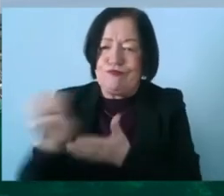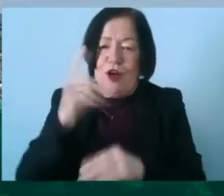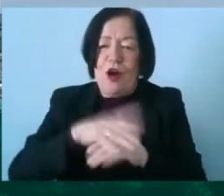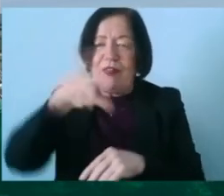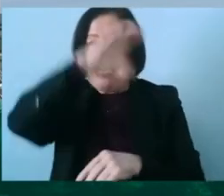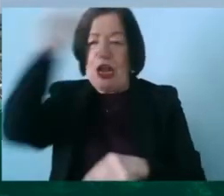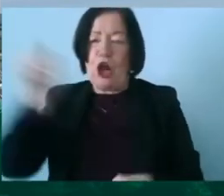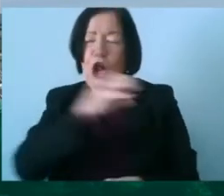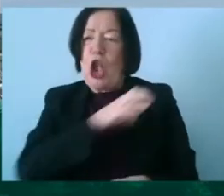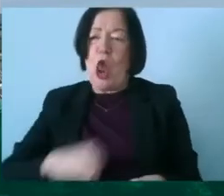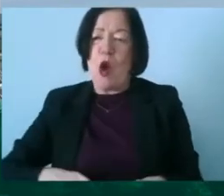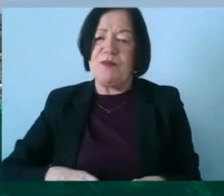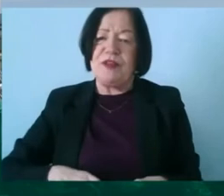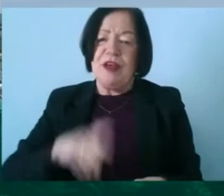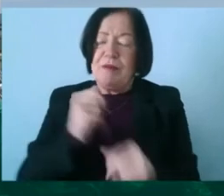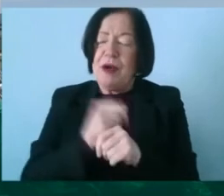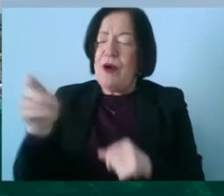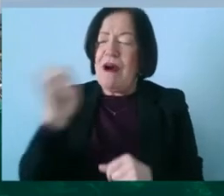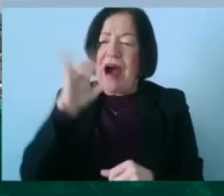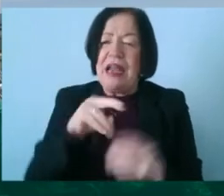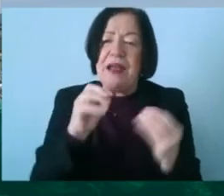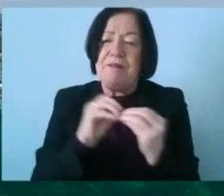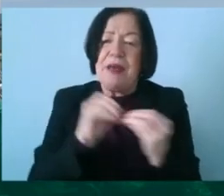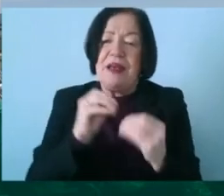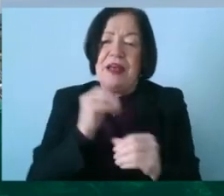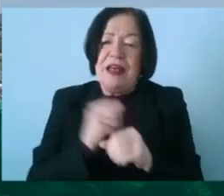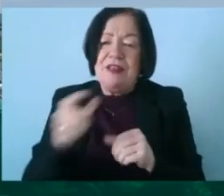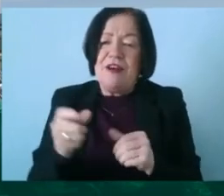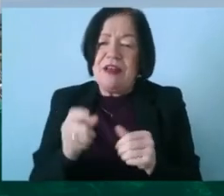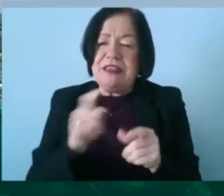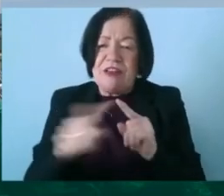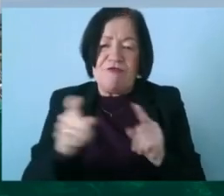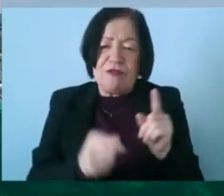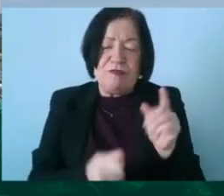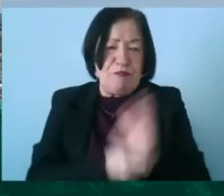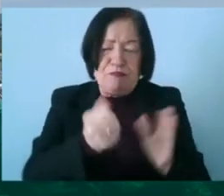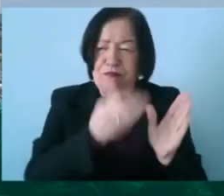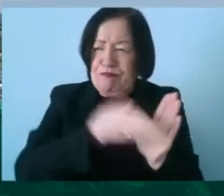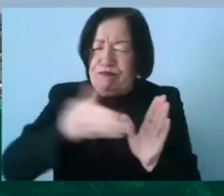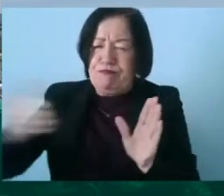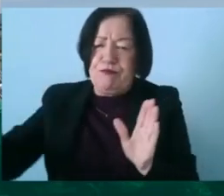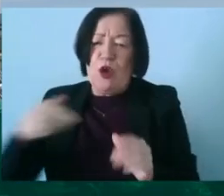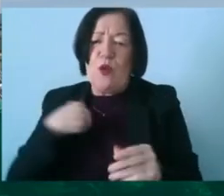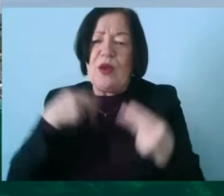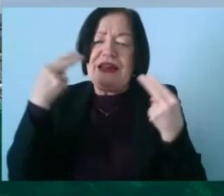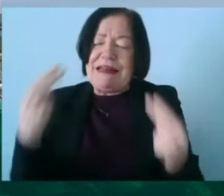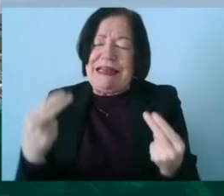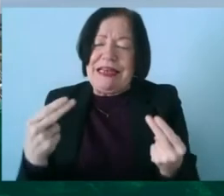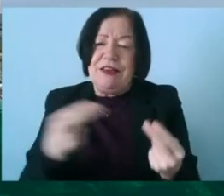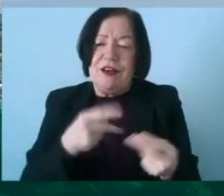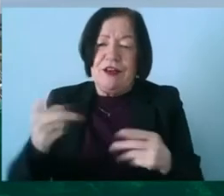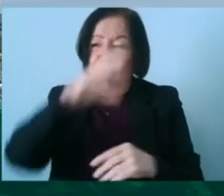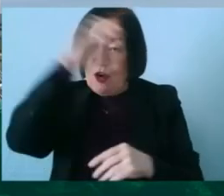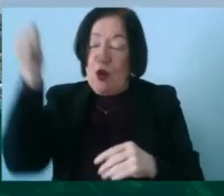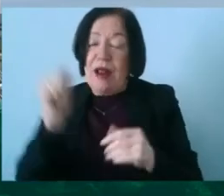can take it back to what aileen was talking about about the inclusivity and i would argue that that we need to use the elite athletes